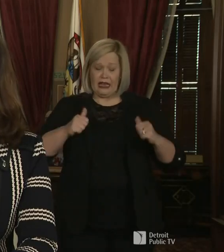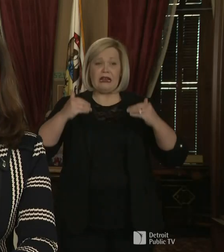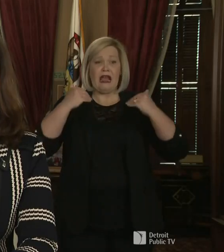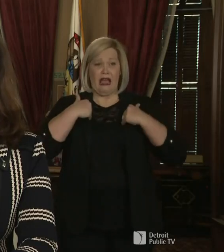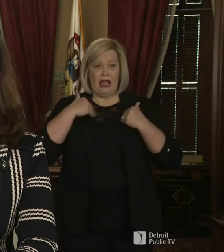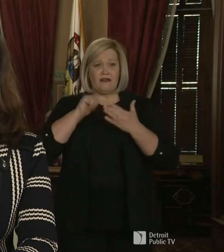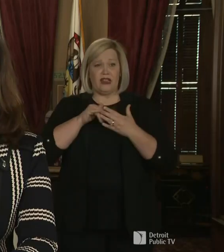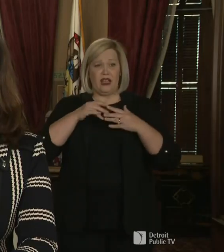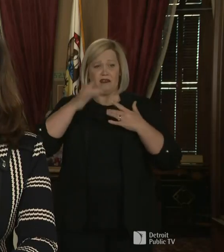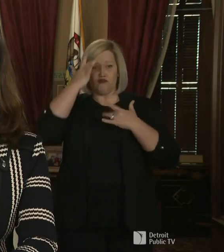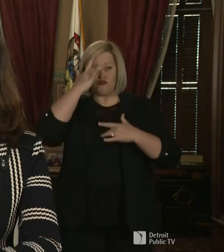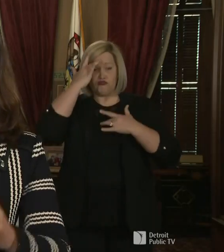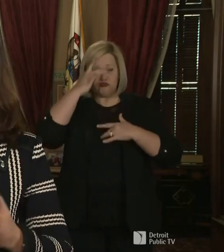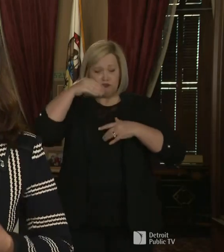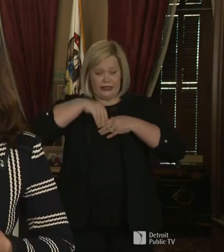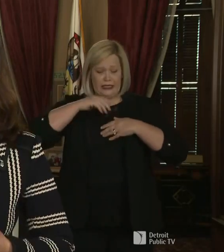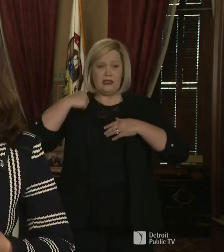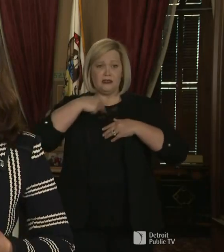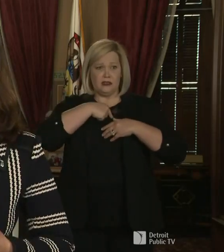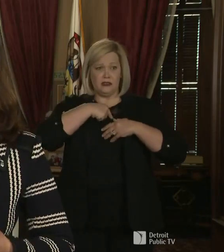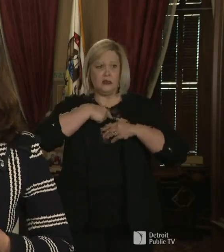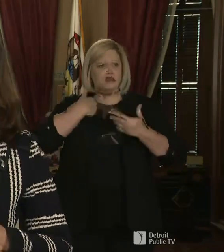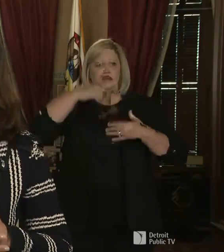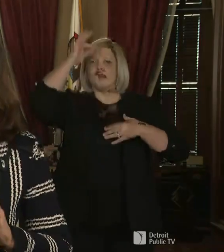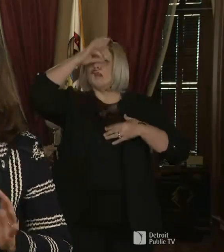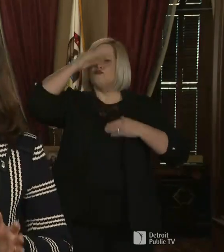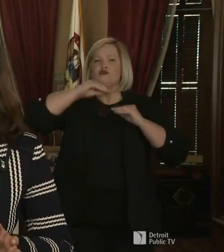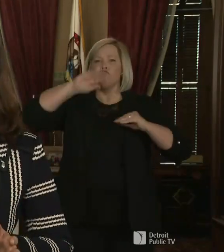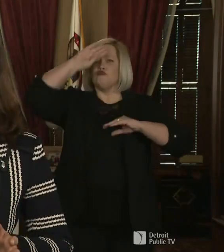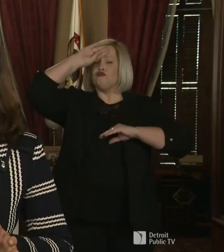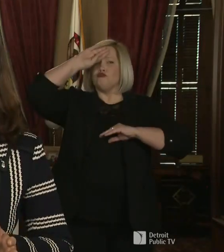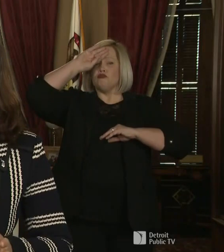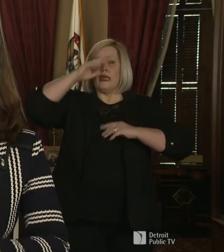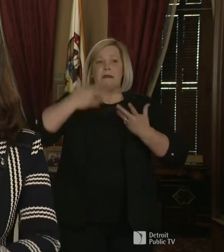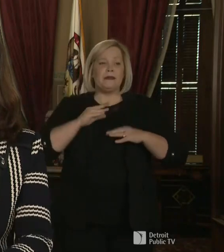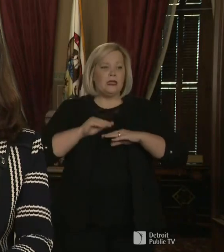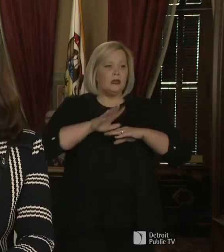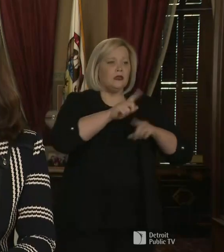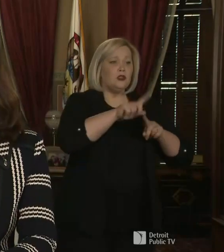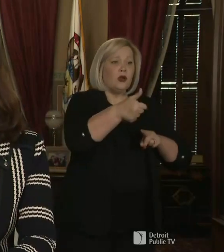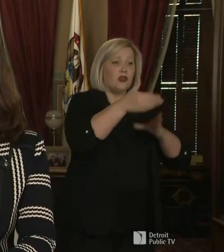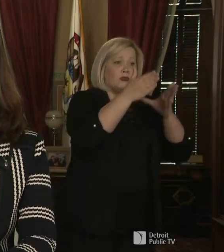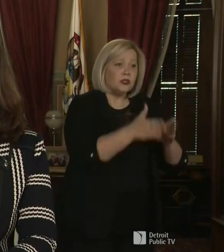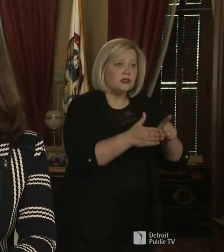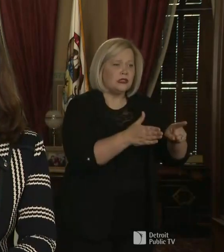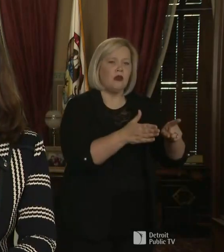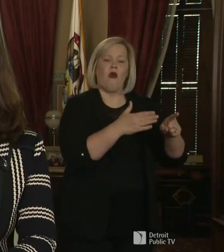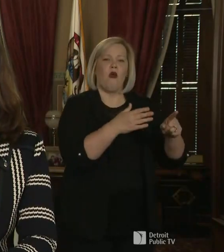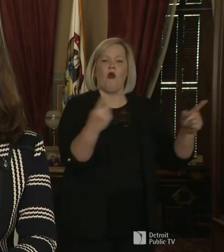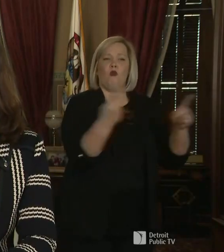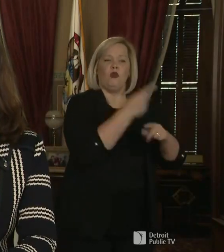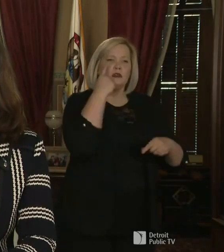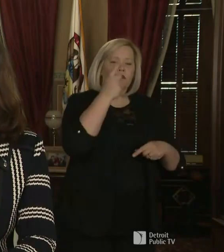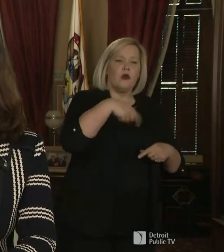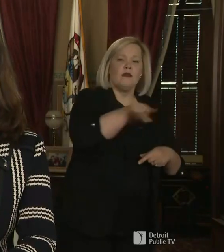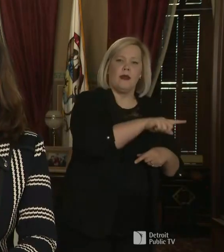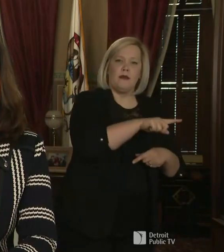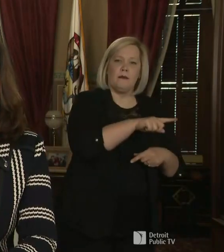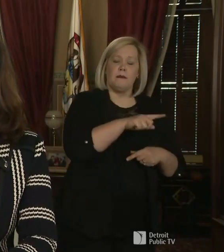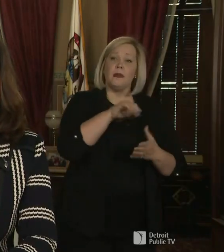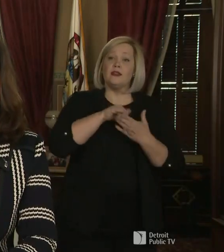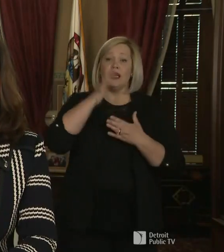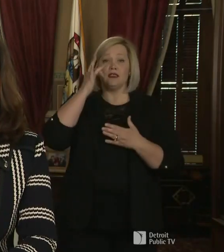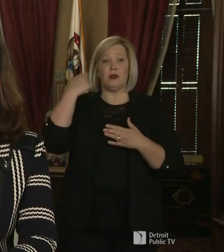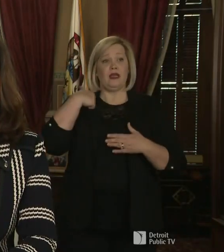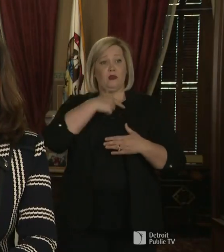exposing our loved ones whose bodies may react very differently than ours. That's precisely why these aggressive measures